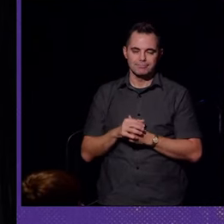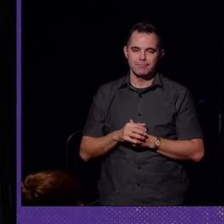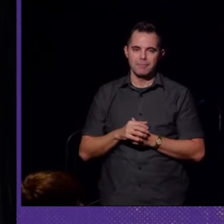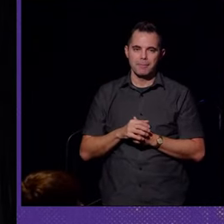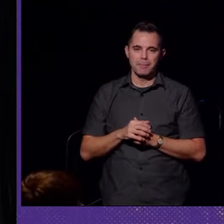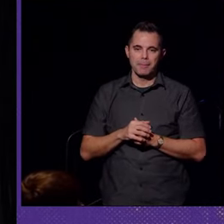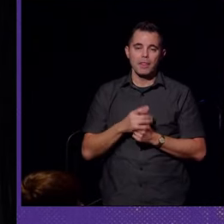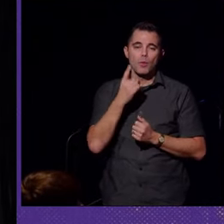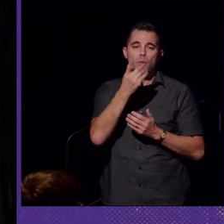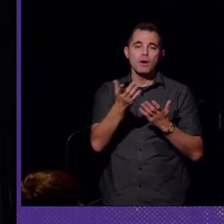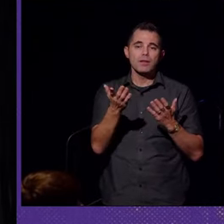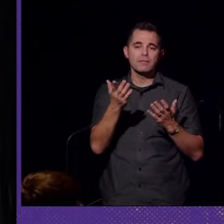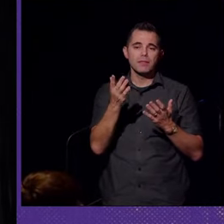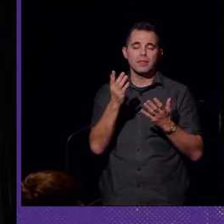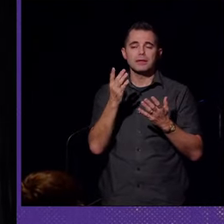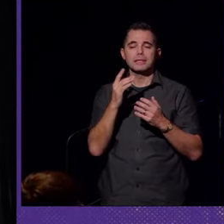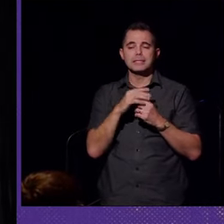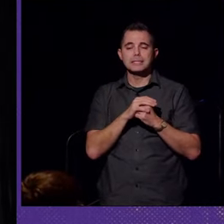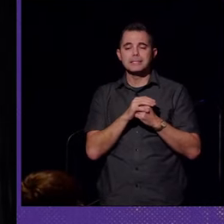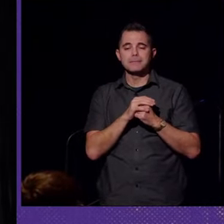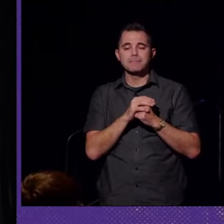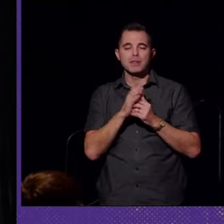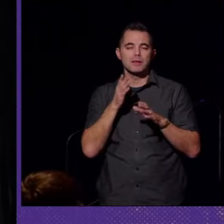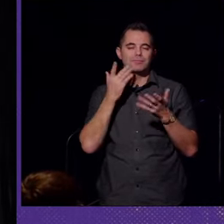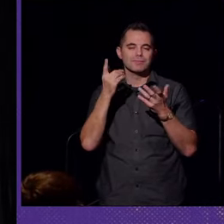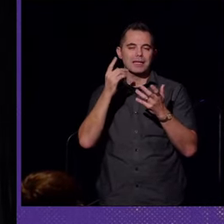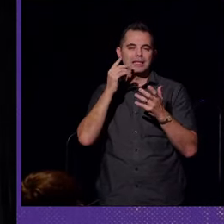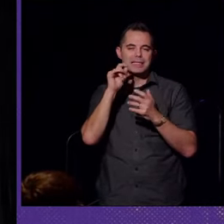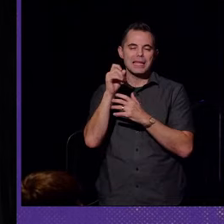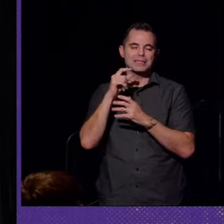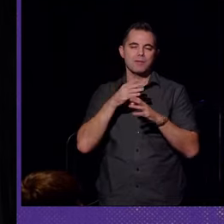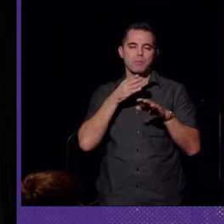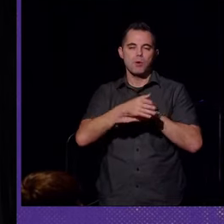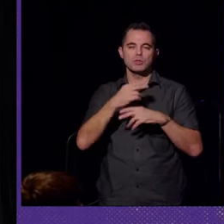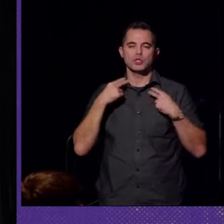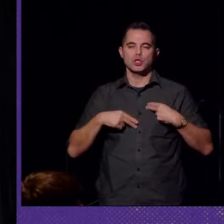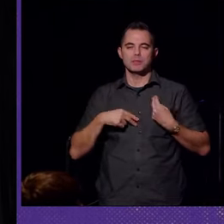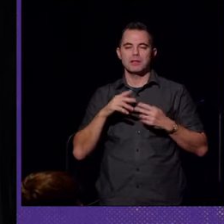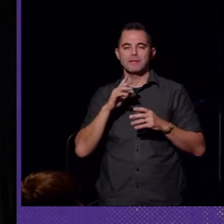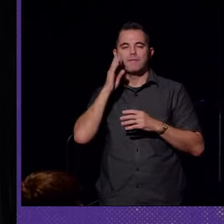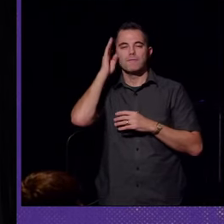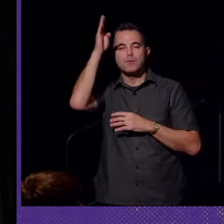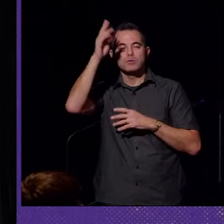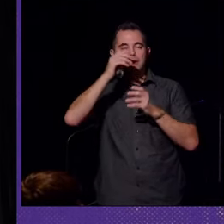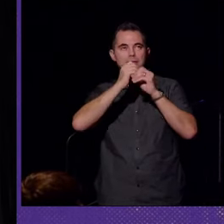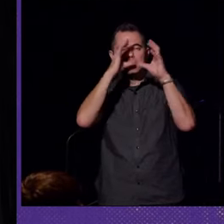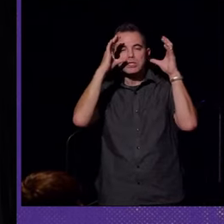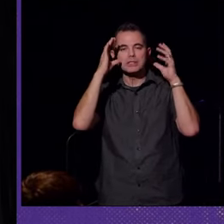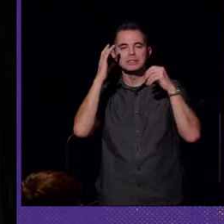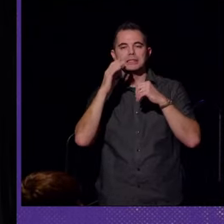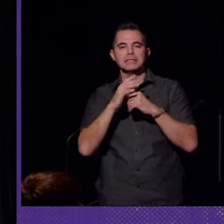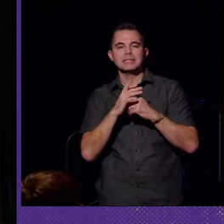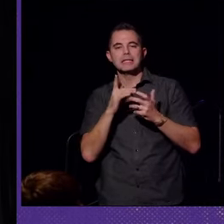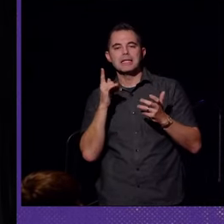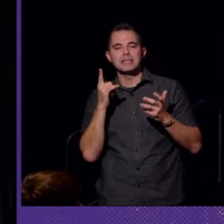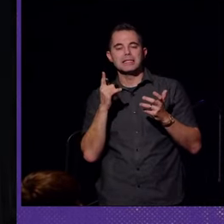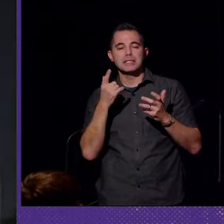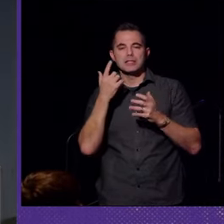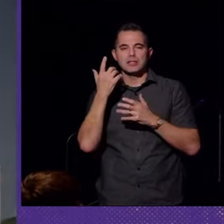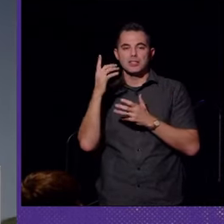And one of the tenures of a post-human vision is this